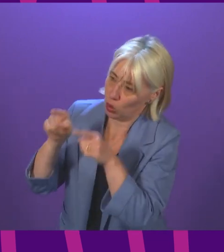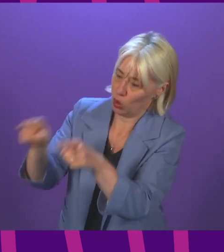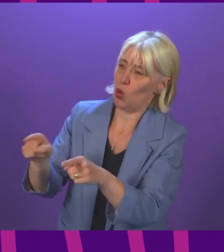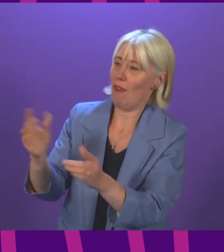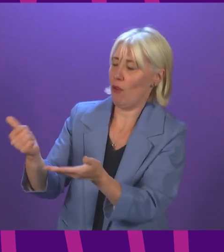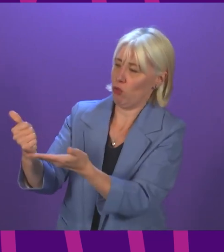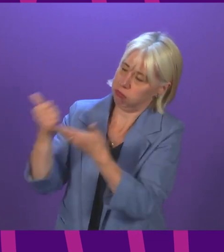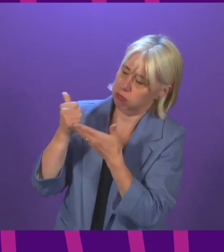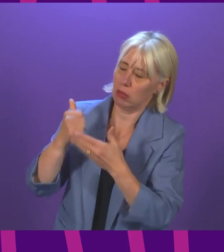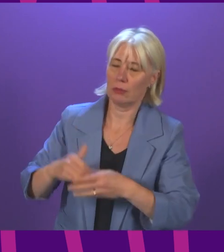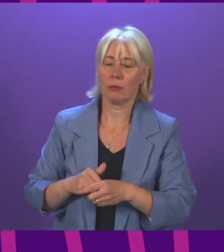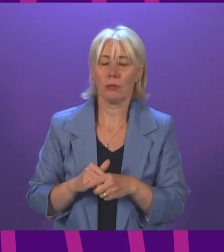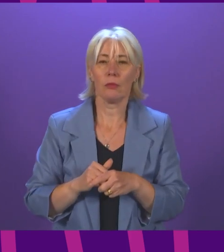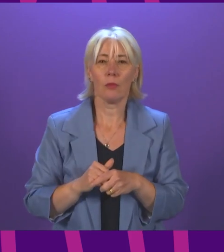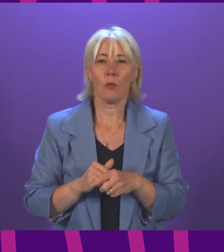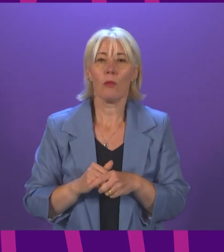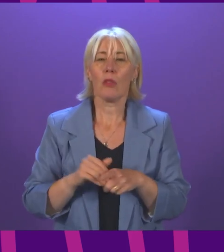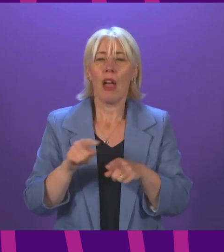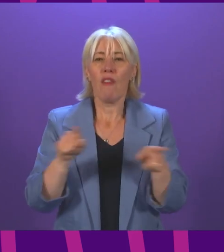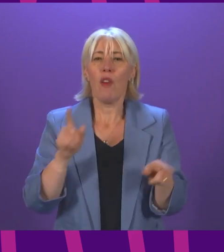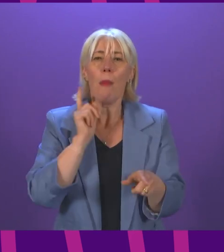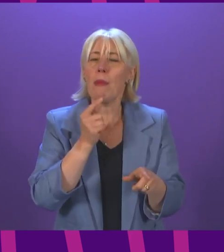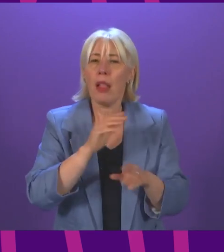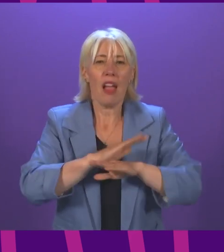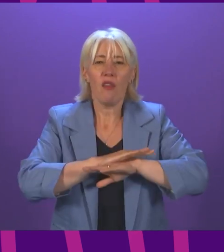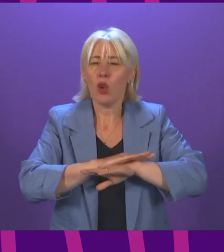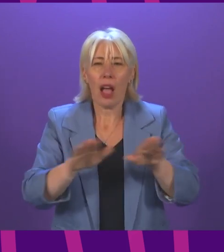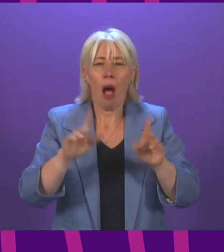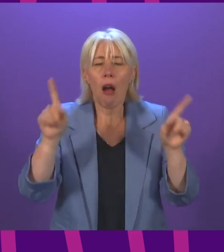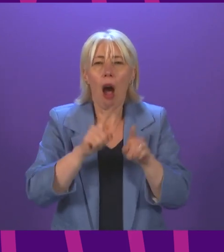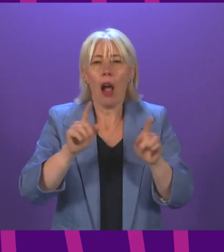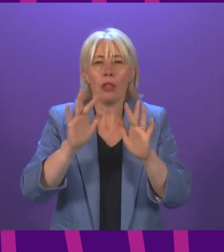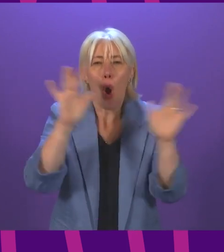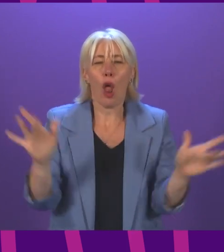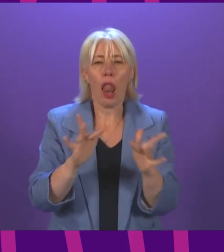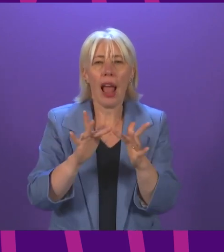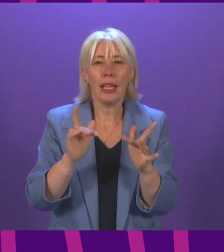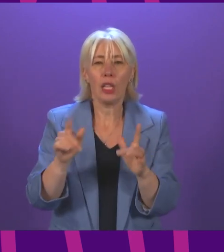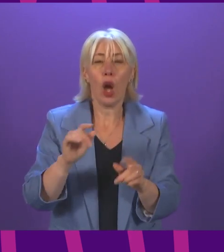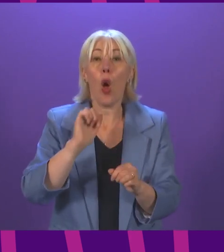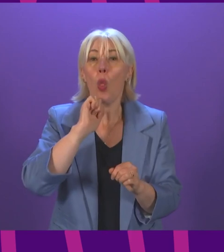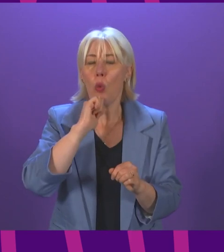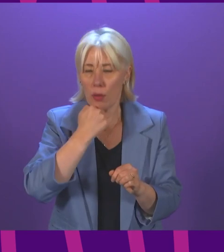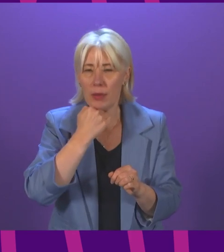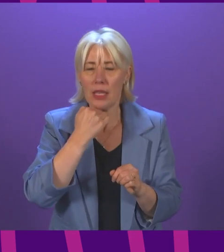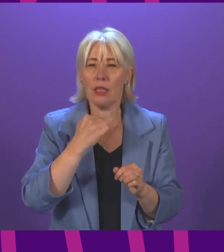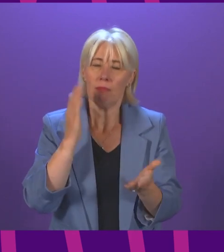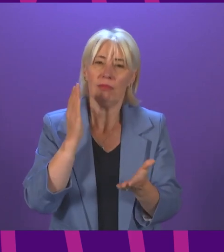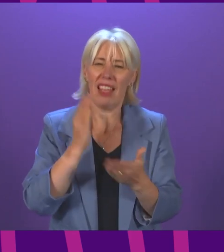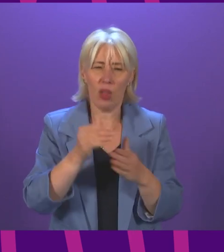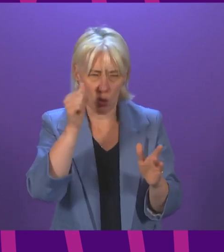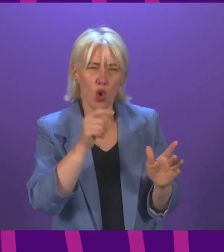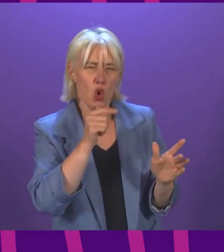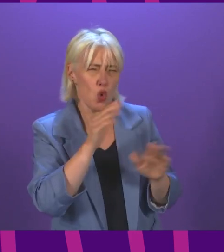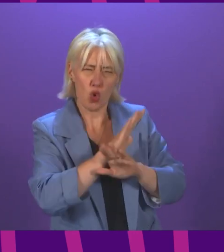Let me give him an absolute assurance for those that do not register with the portal. There will be a deduplication process and then letters will be sent out.